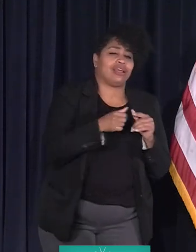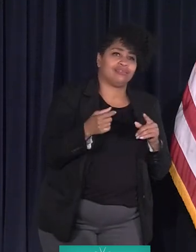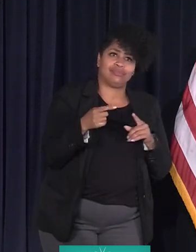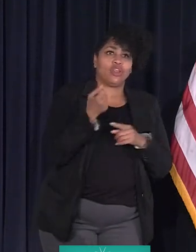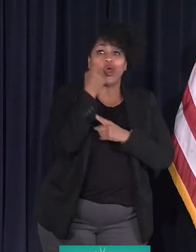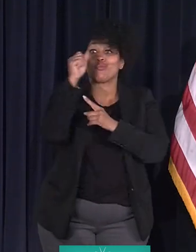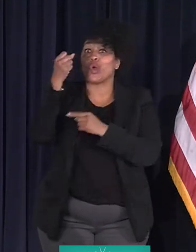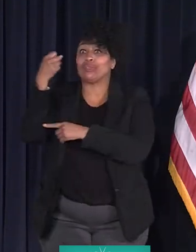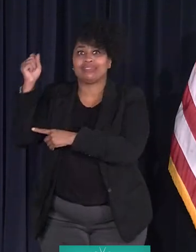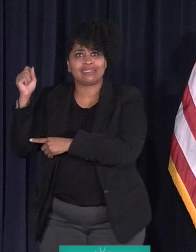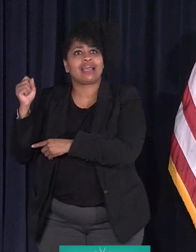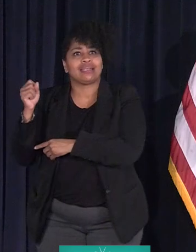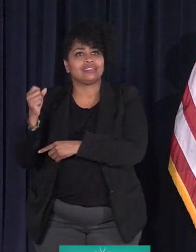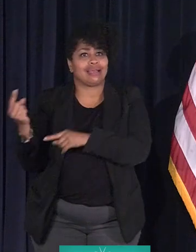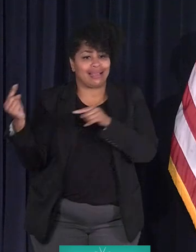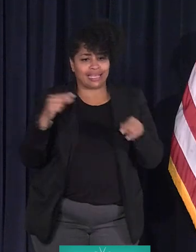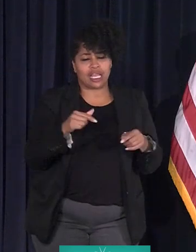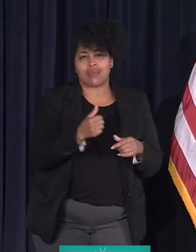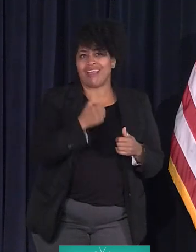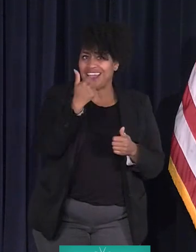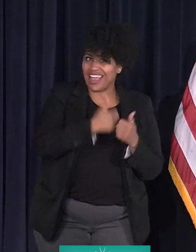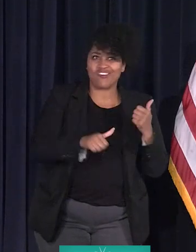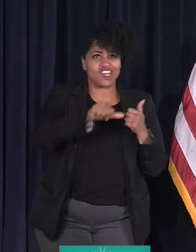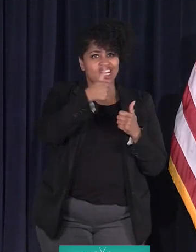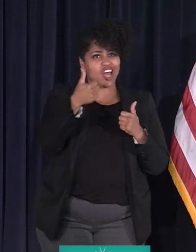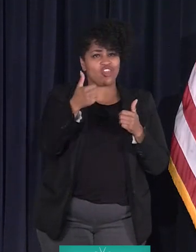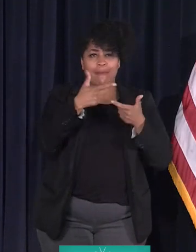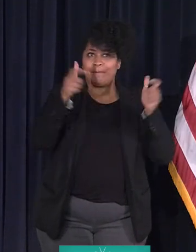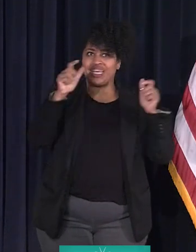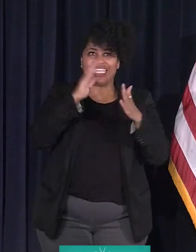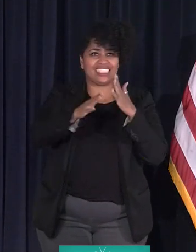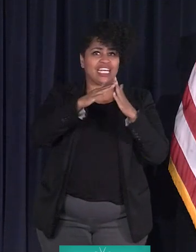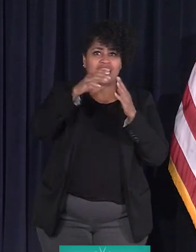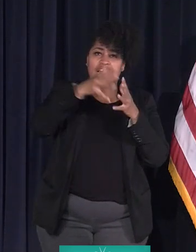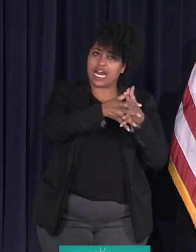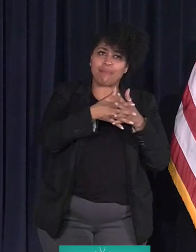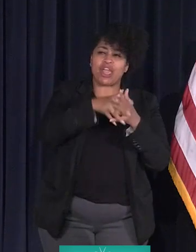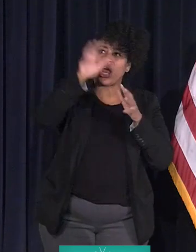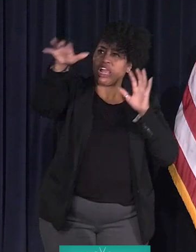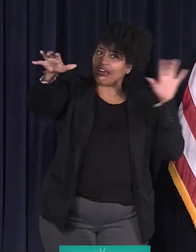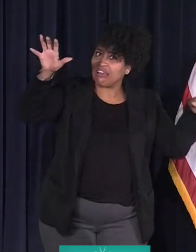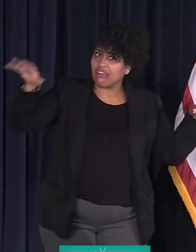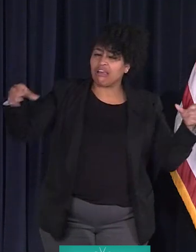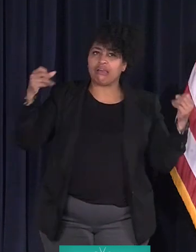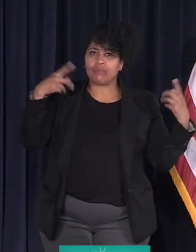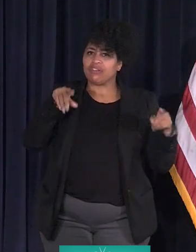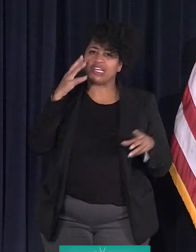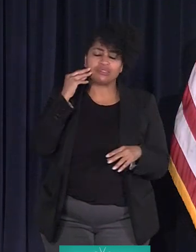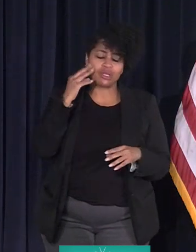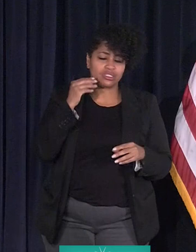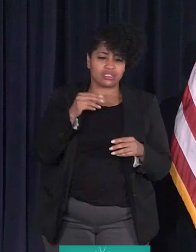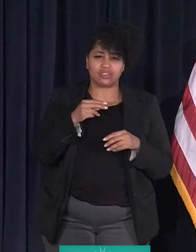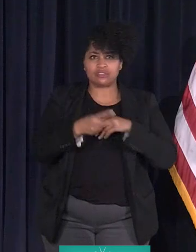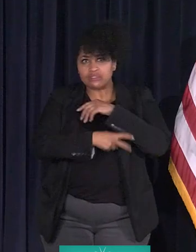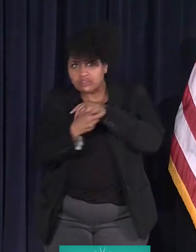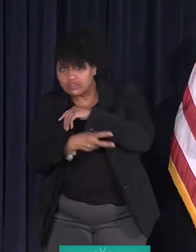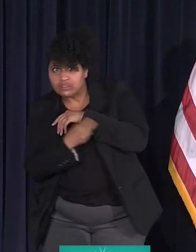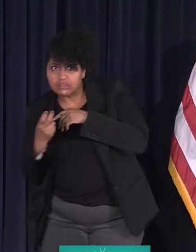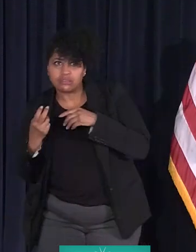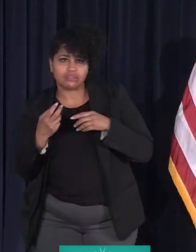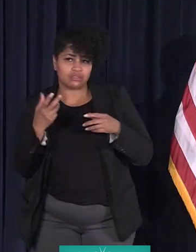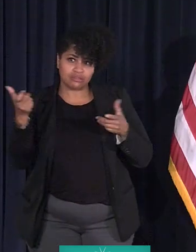other major city in America, many of whom were facing looting, looted stores, brought in the National Guard.